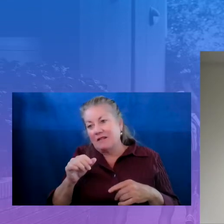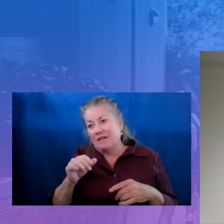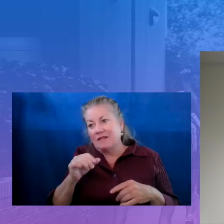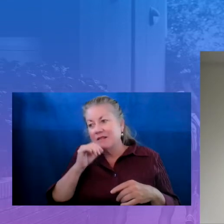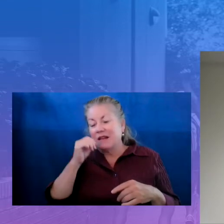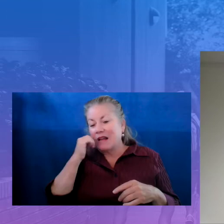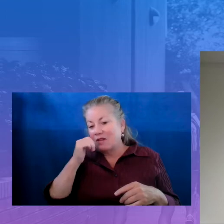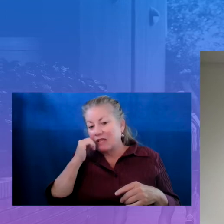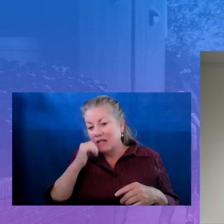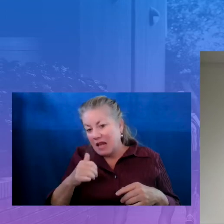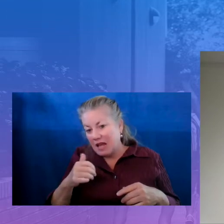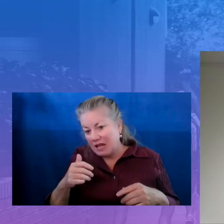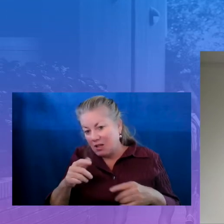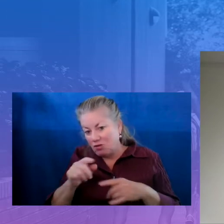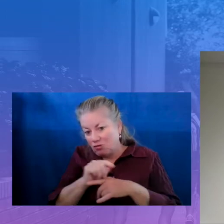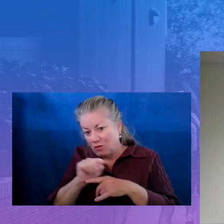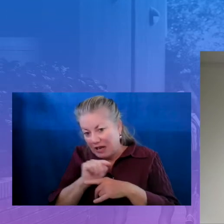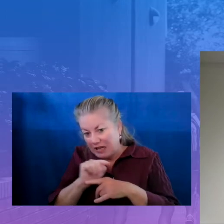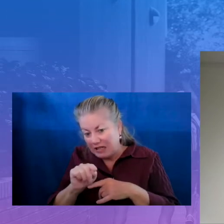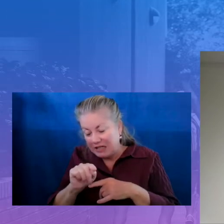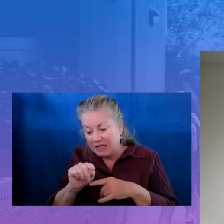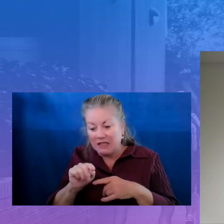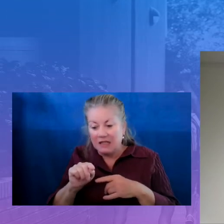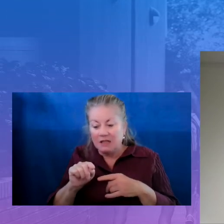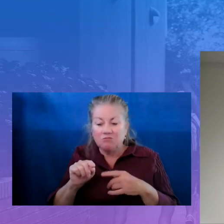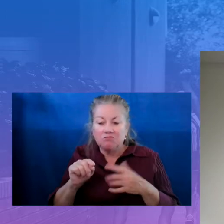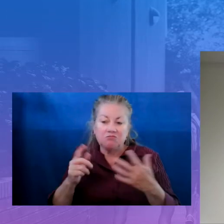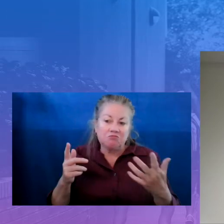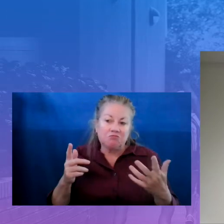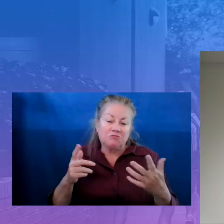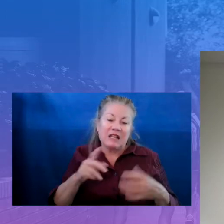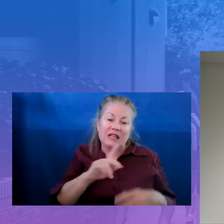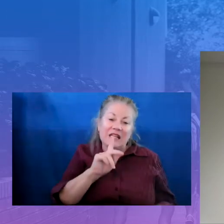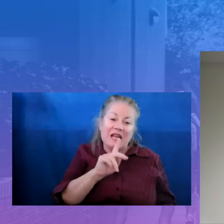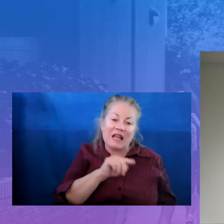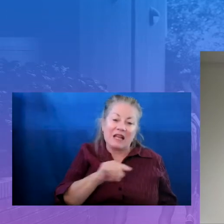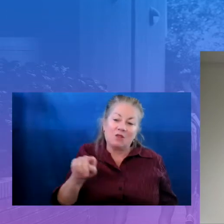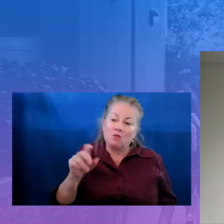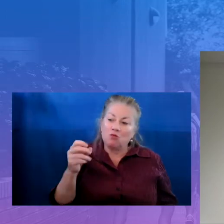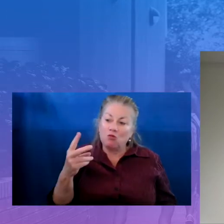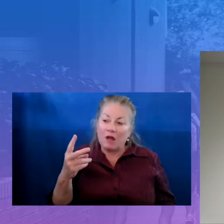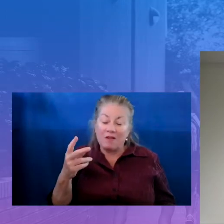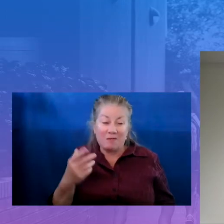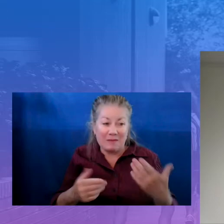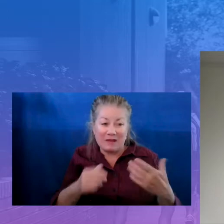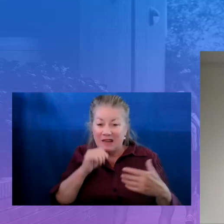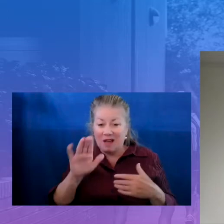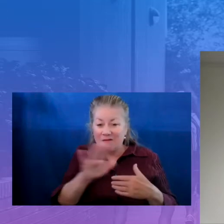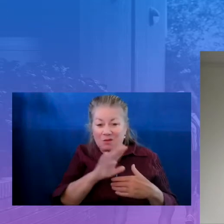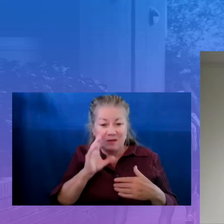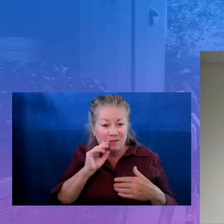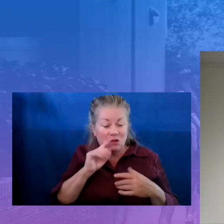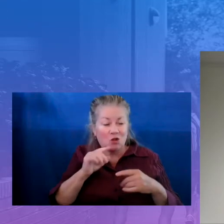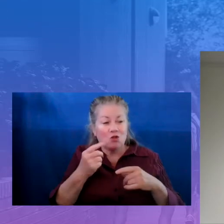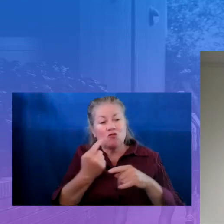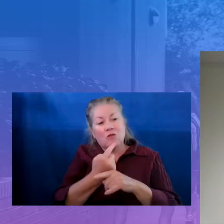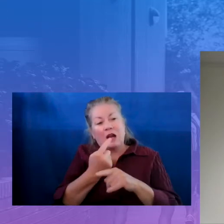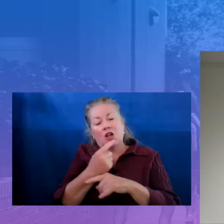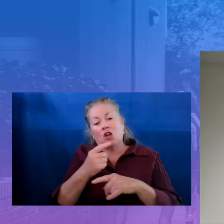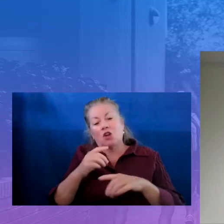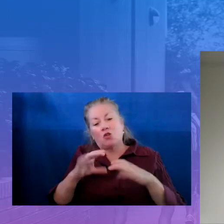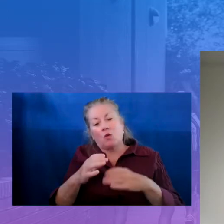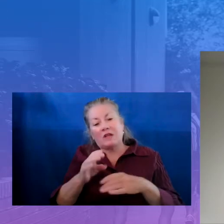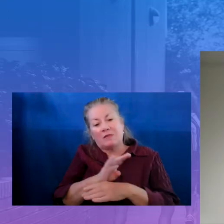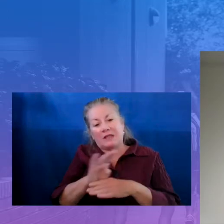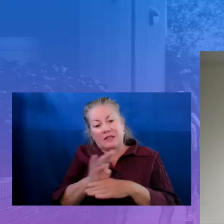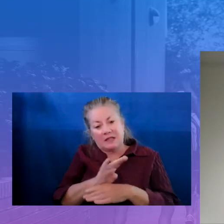training repertoire that a K-12 classroom teacher may have in the regular course of business. So that's one way that we support.